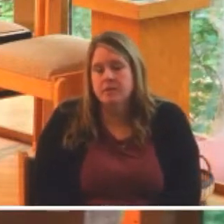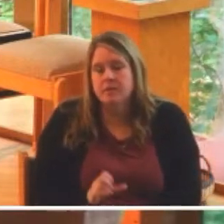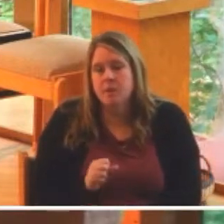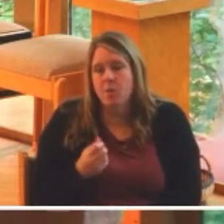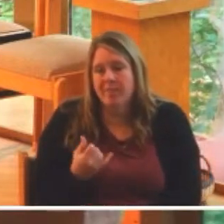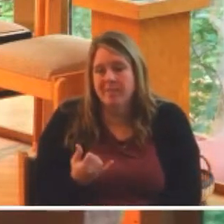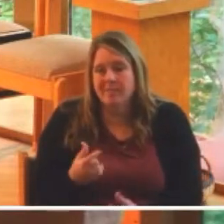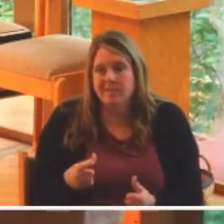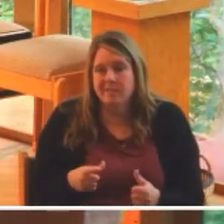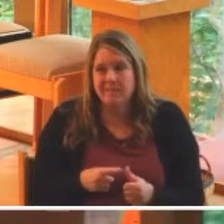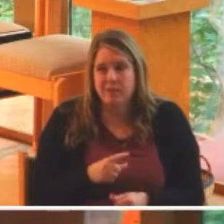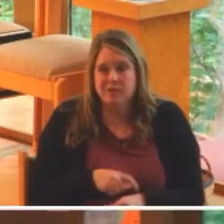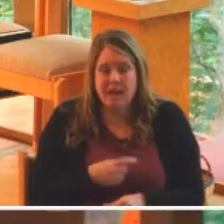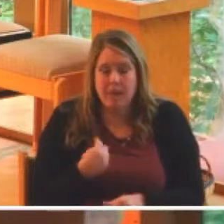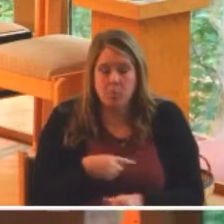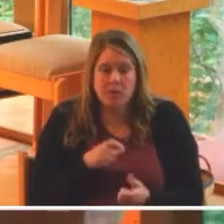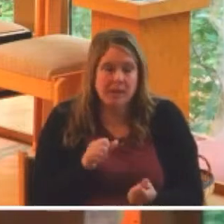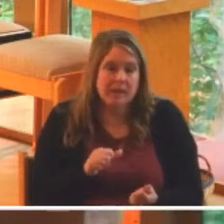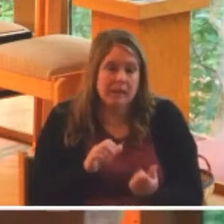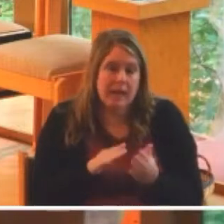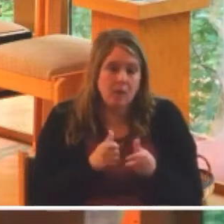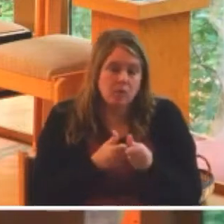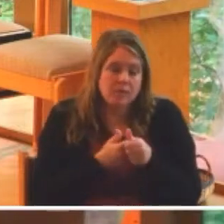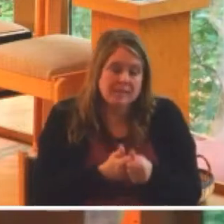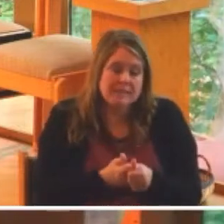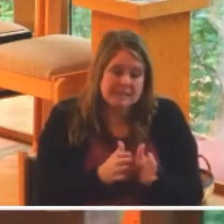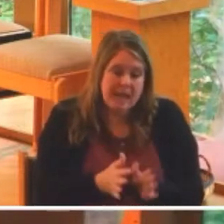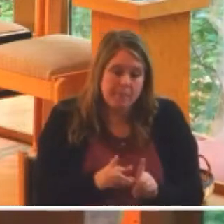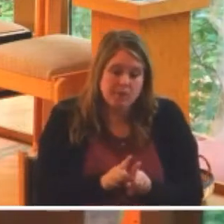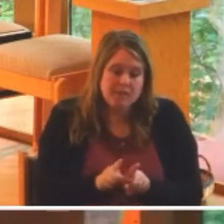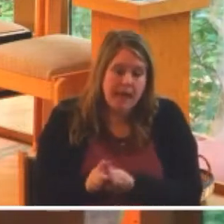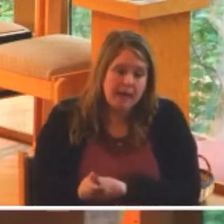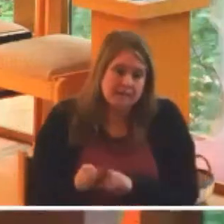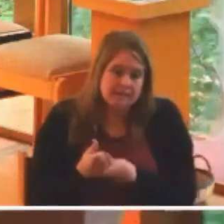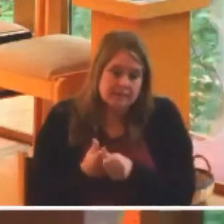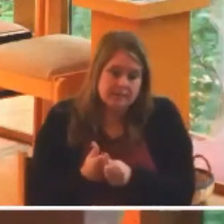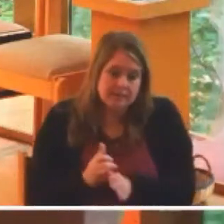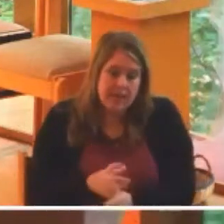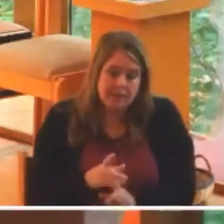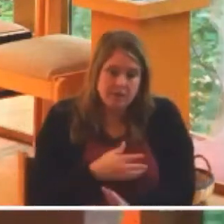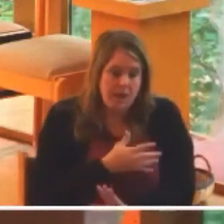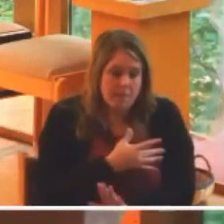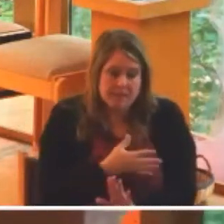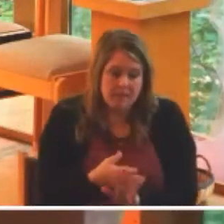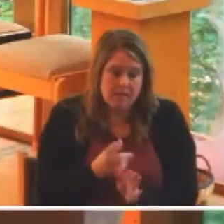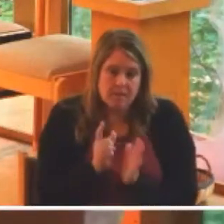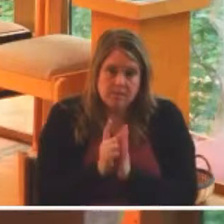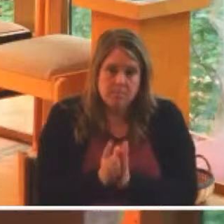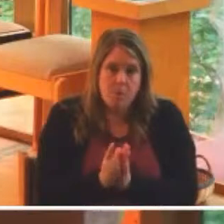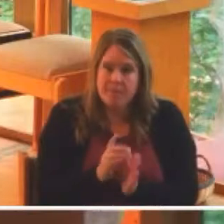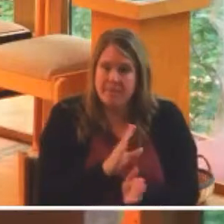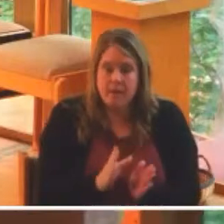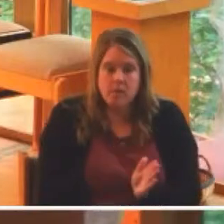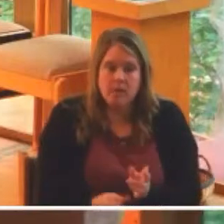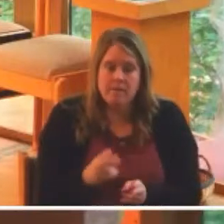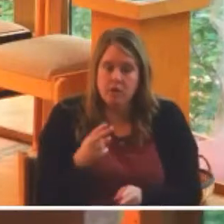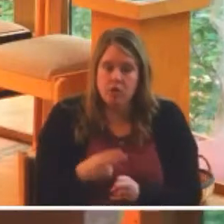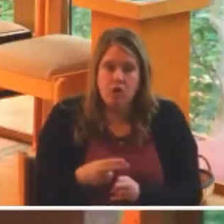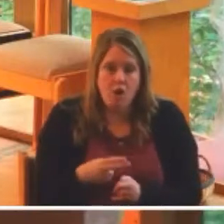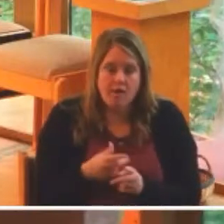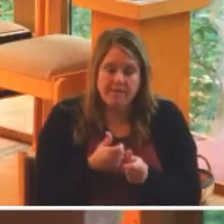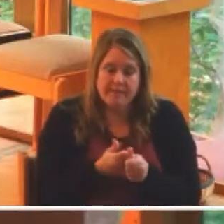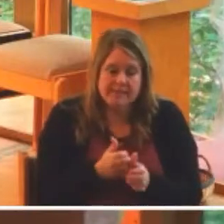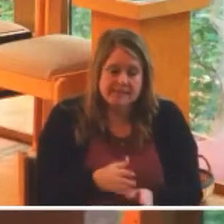first time that we get to encounter the disciples as the disciples. Until this moment, they have never been called the disciples in the gospel.